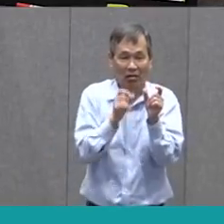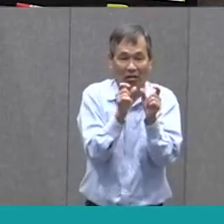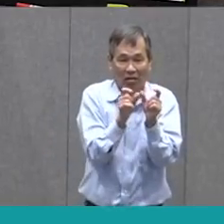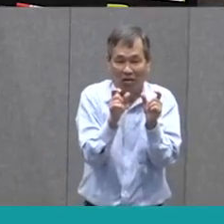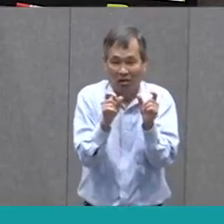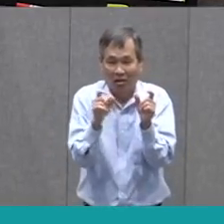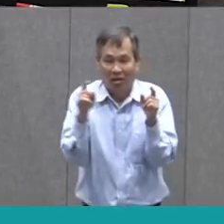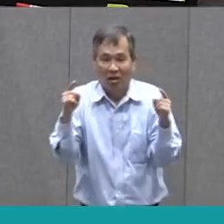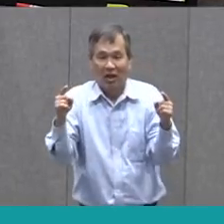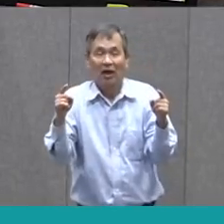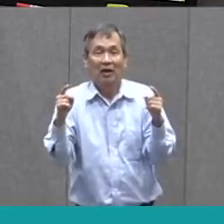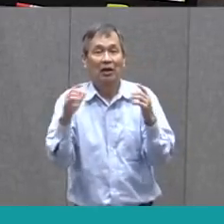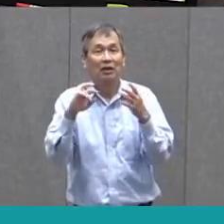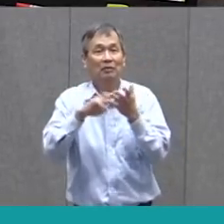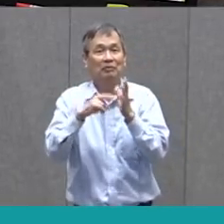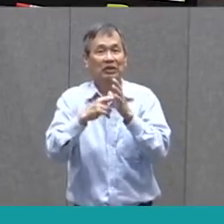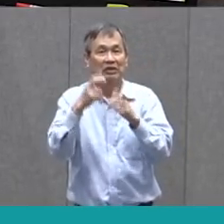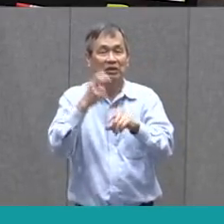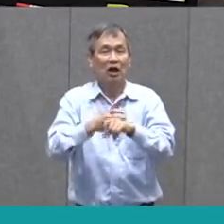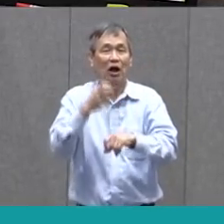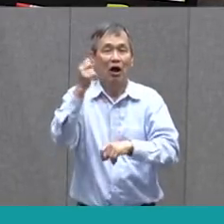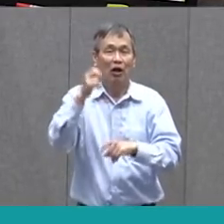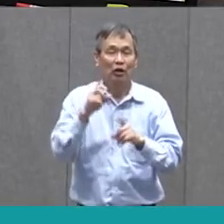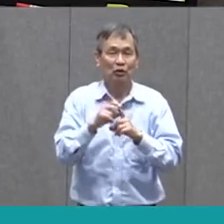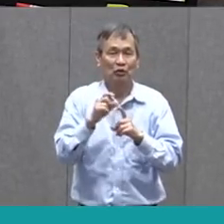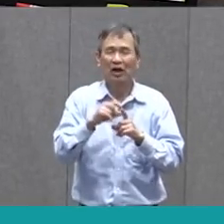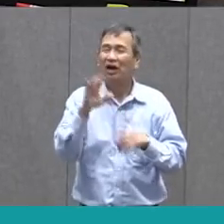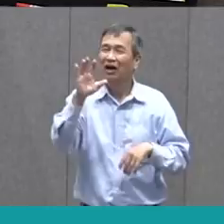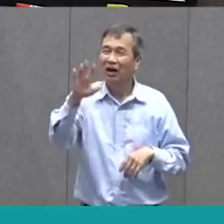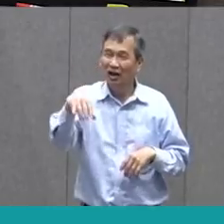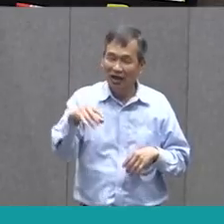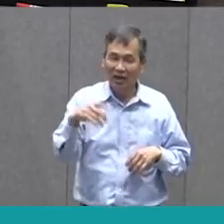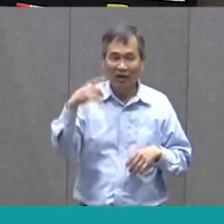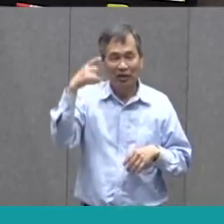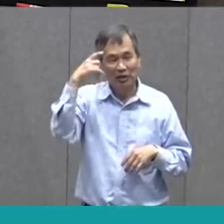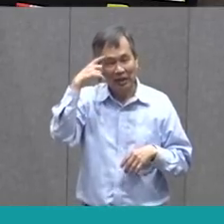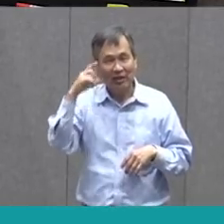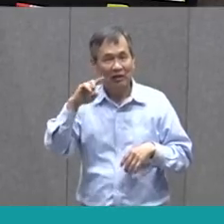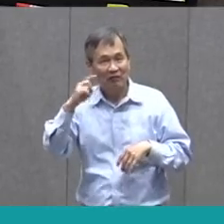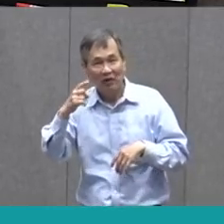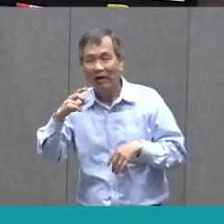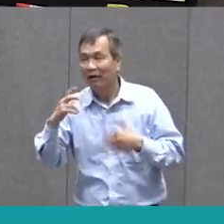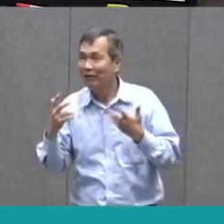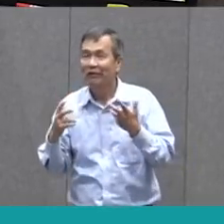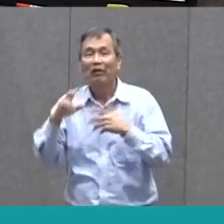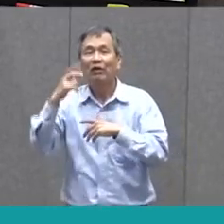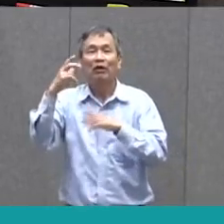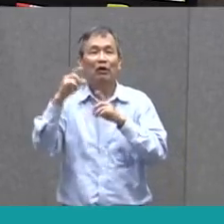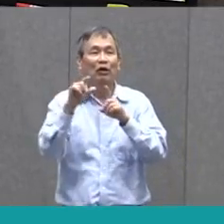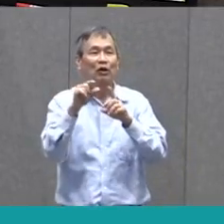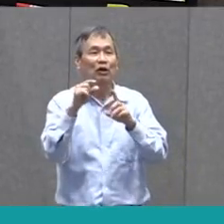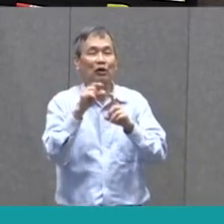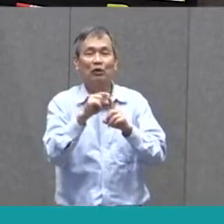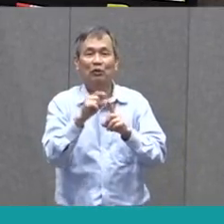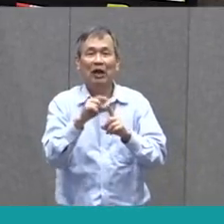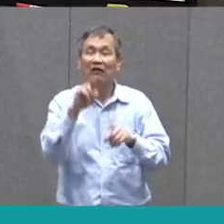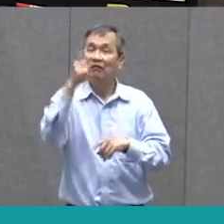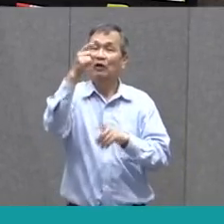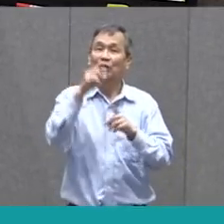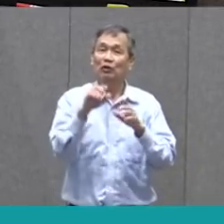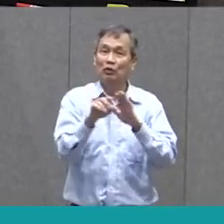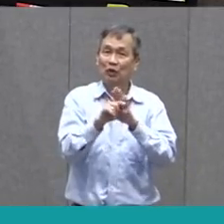read. When we think way too long ago, to kindergarten and first grade, we were working with words that only had one syllable.